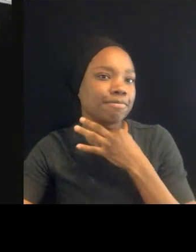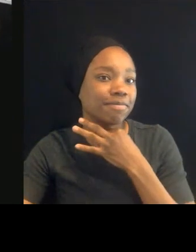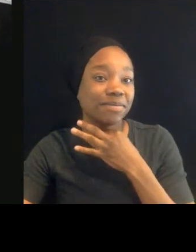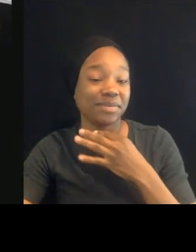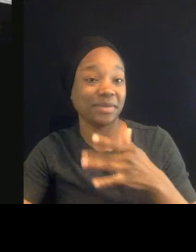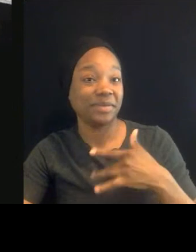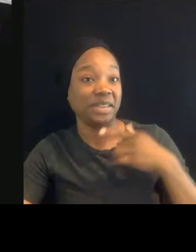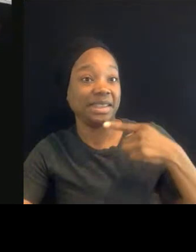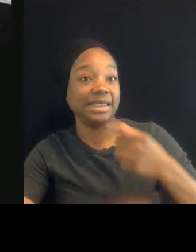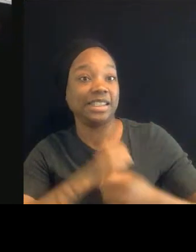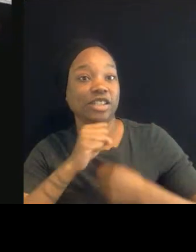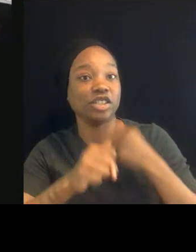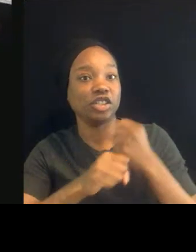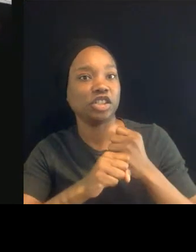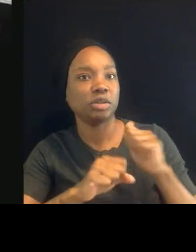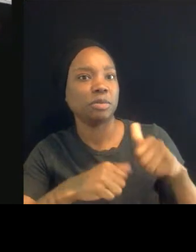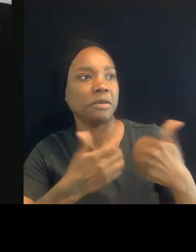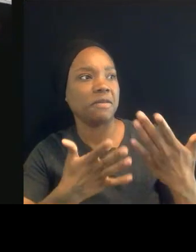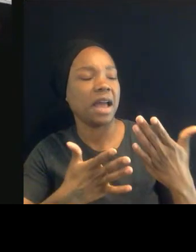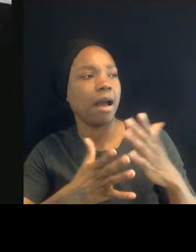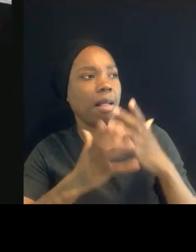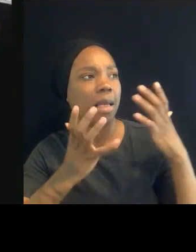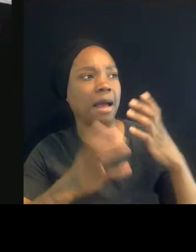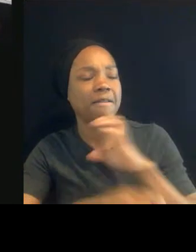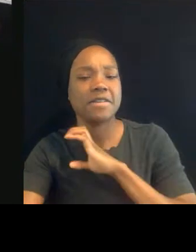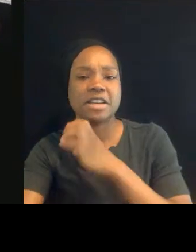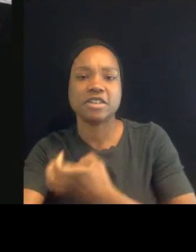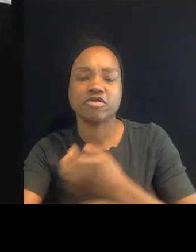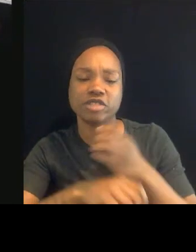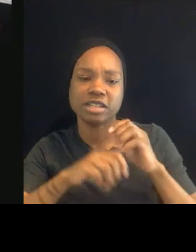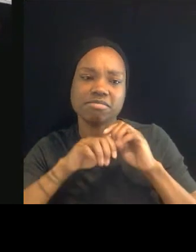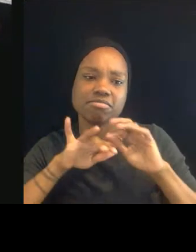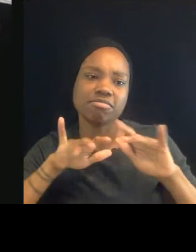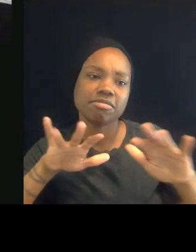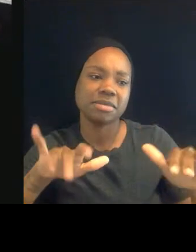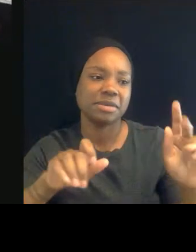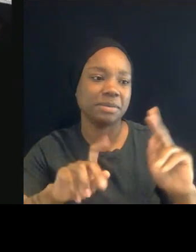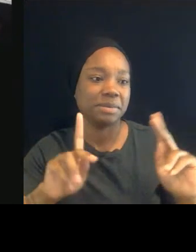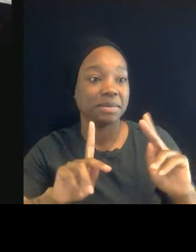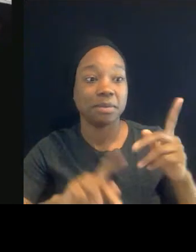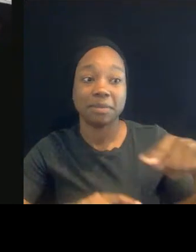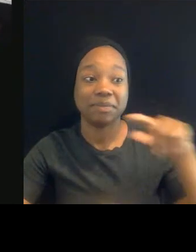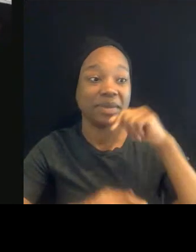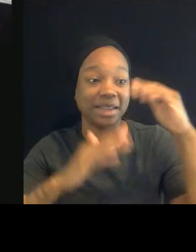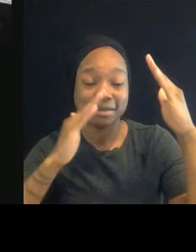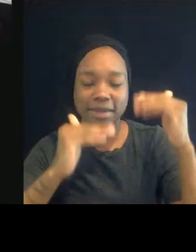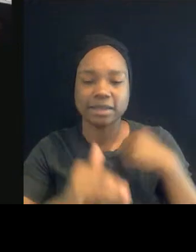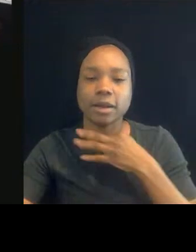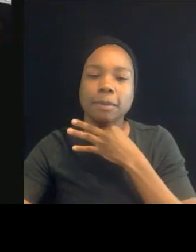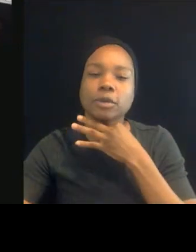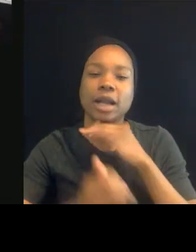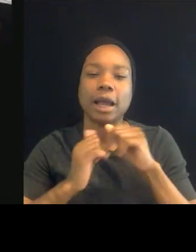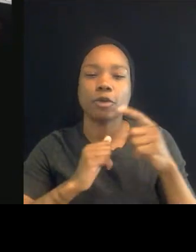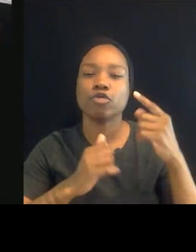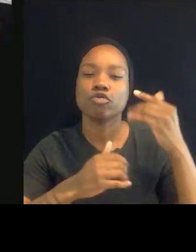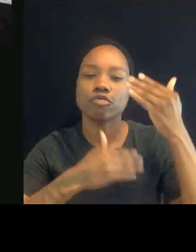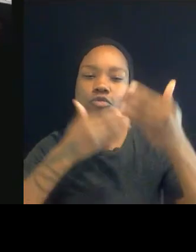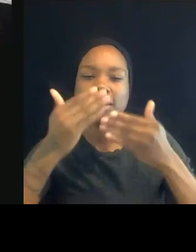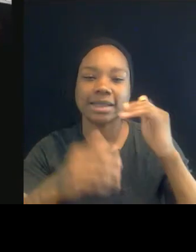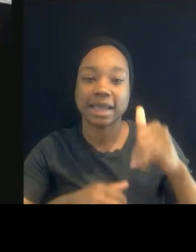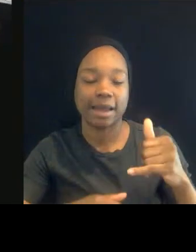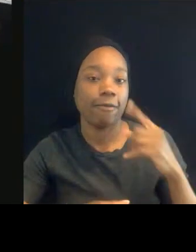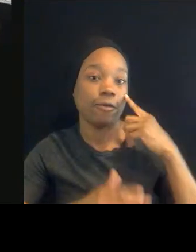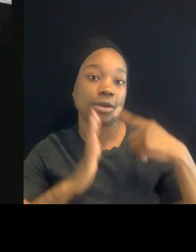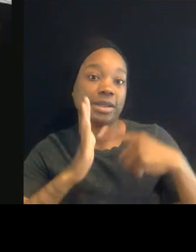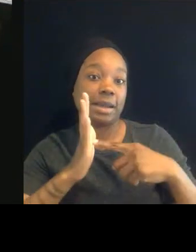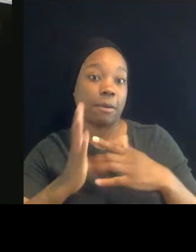energy in a way that they did not expect. How did that process work for you? Just because, for example, I could just tell you in my own life, there are people that I personally know who say